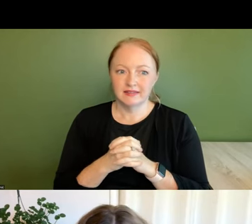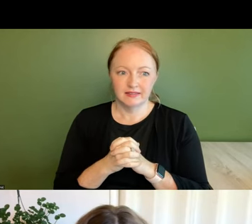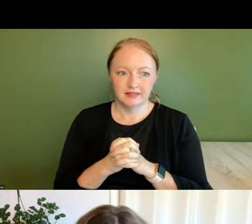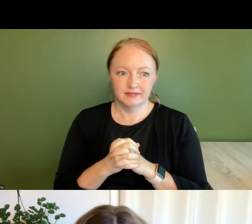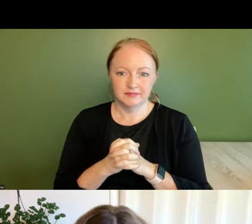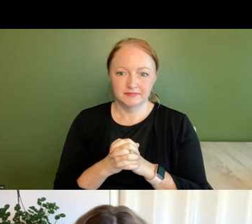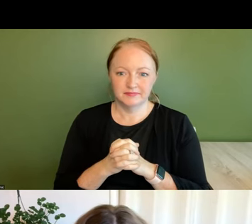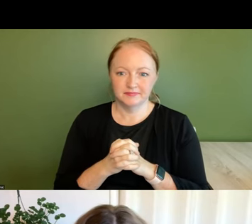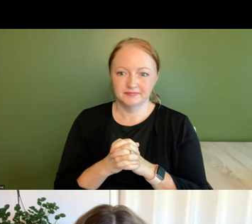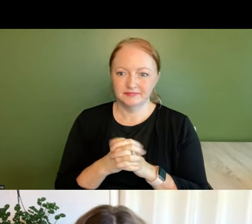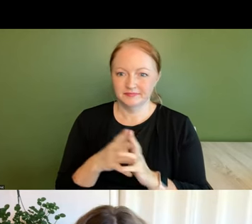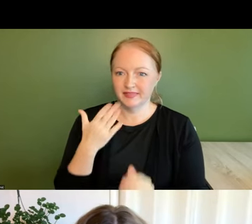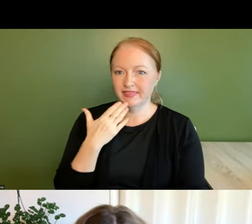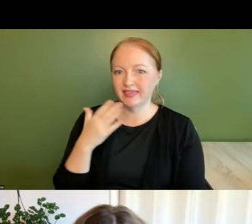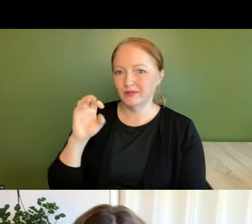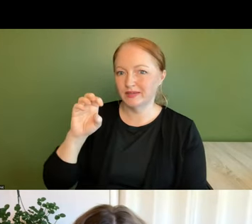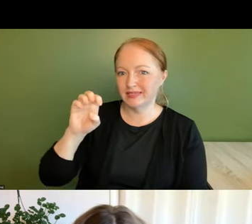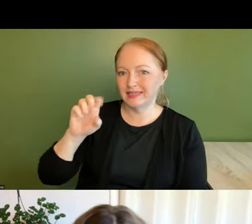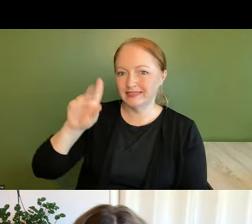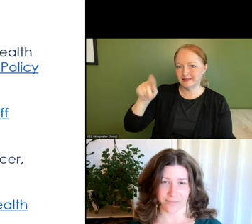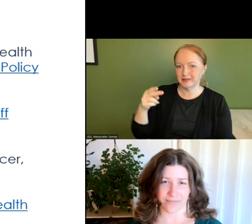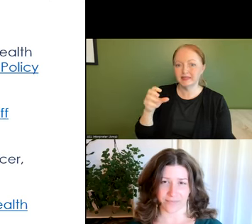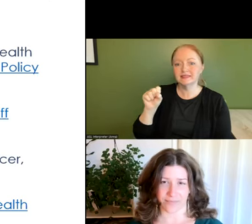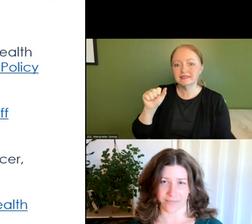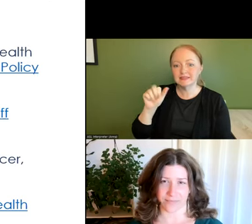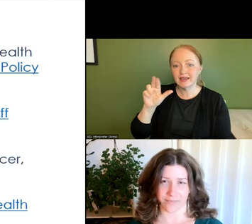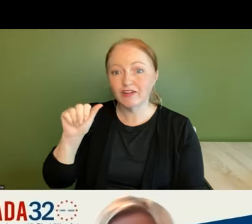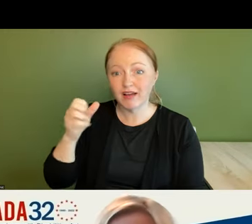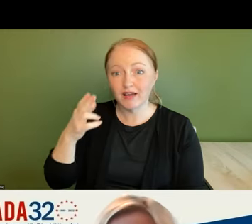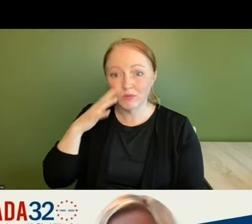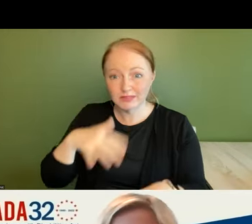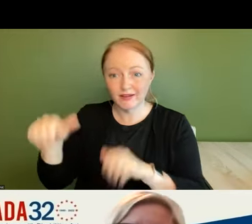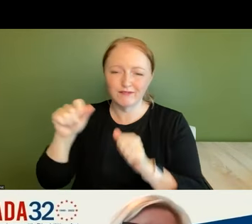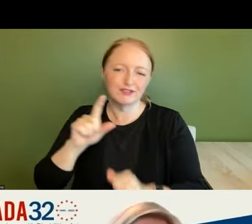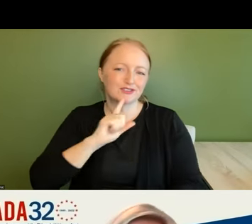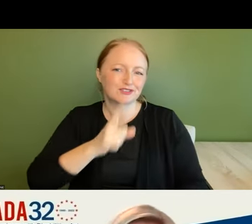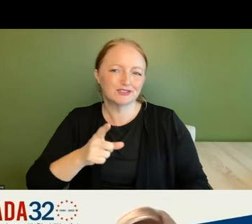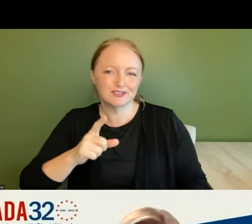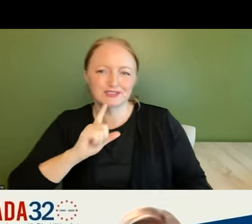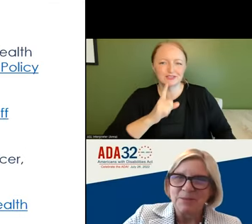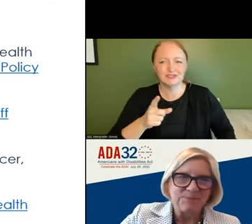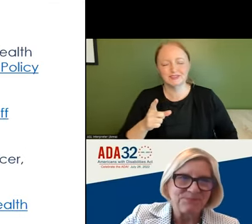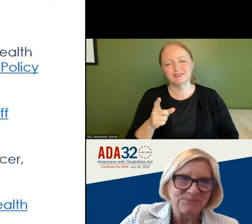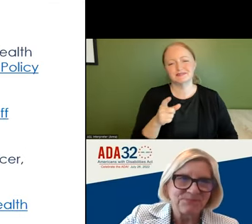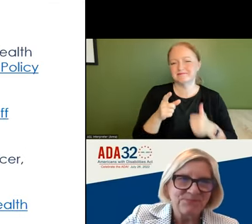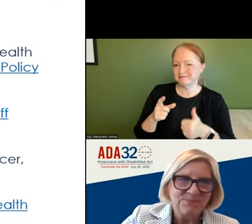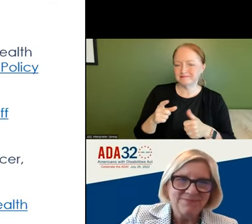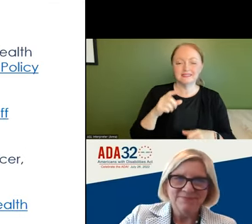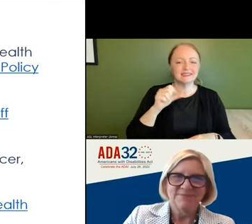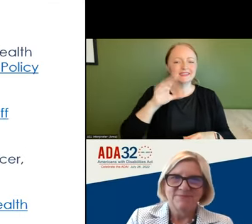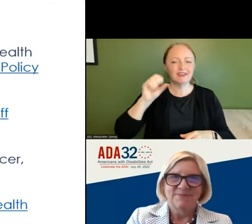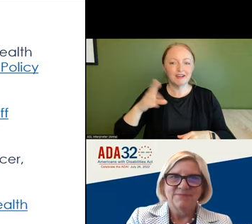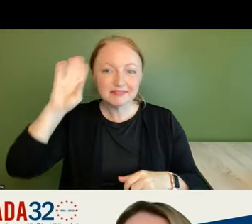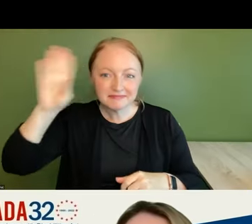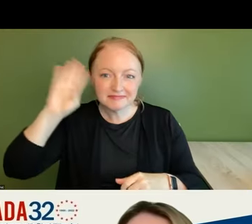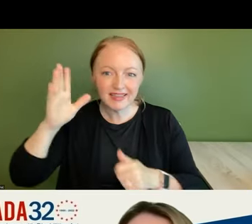thank you elizabeth and sarah will you take it from here sure absolutely great welcome um thank